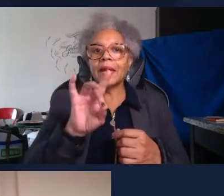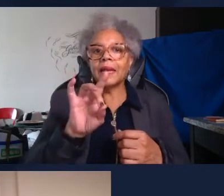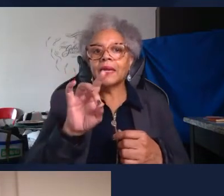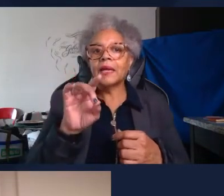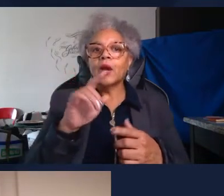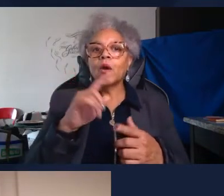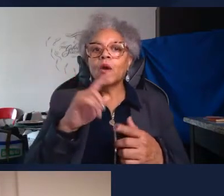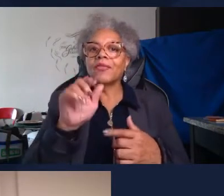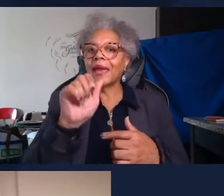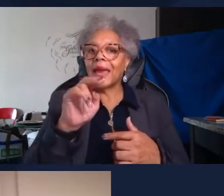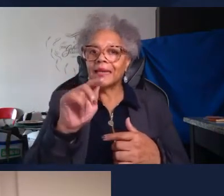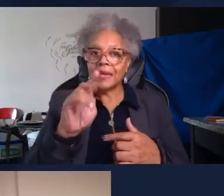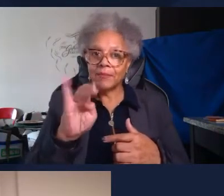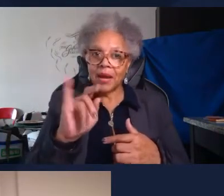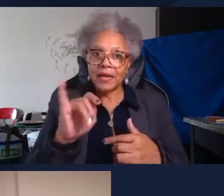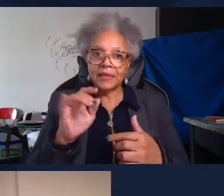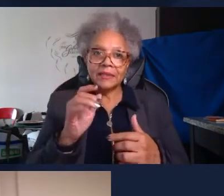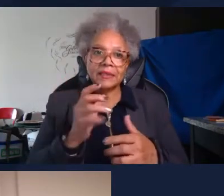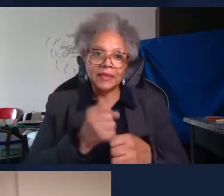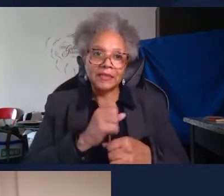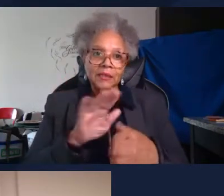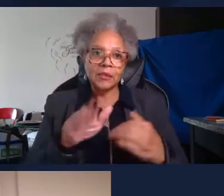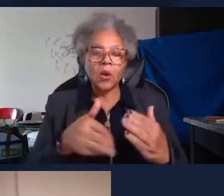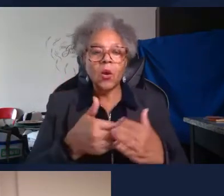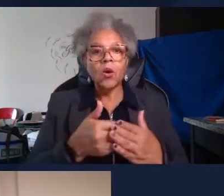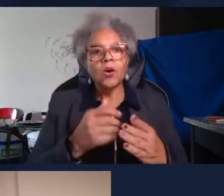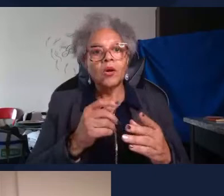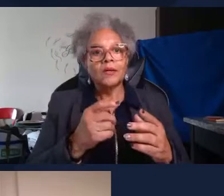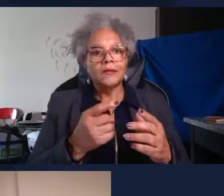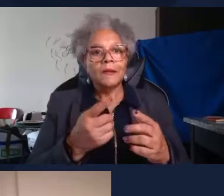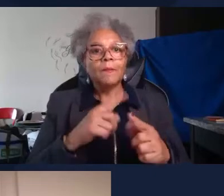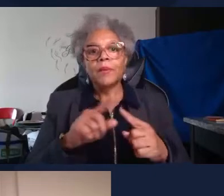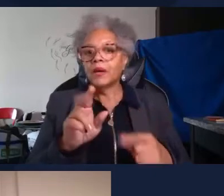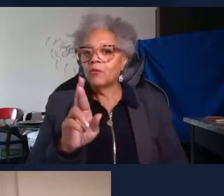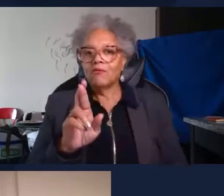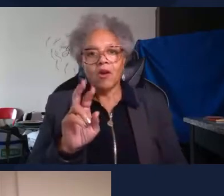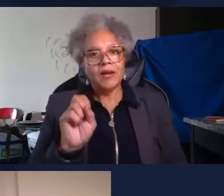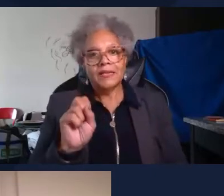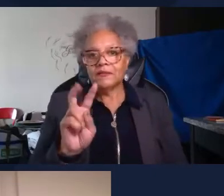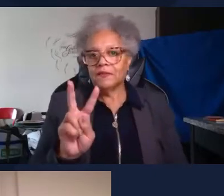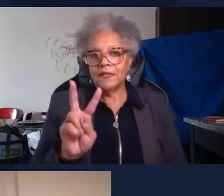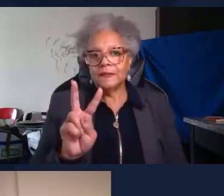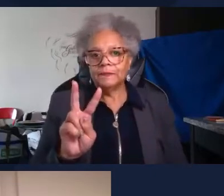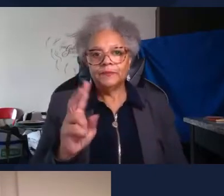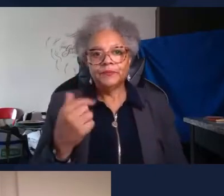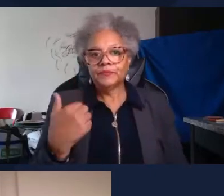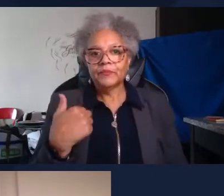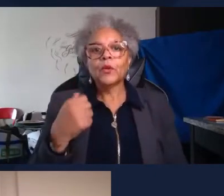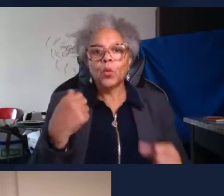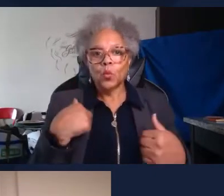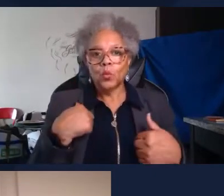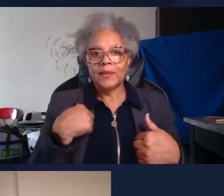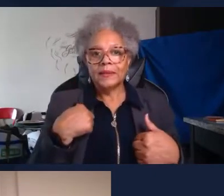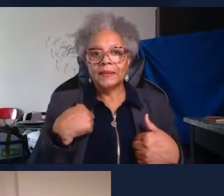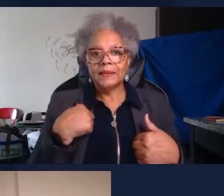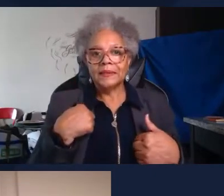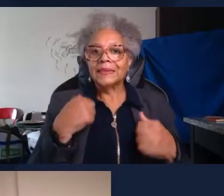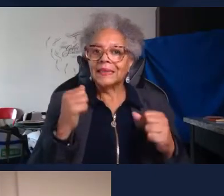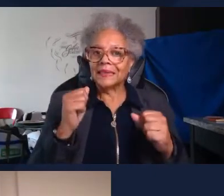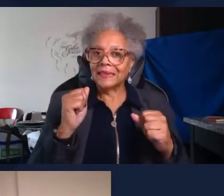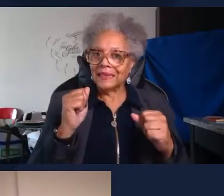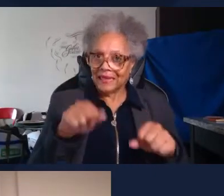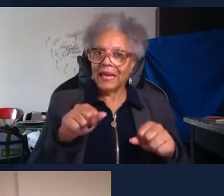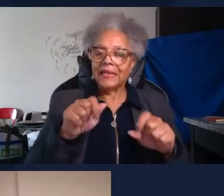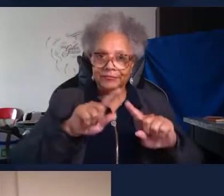antibodies now do not come in but with RSV yeah we can't really differentiate